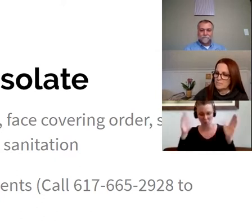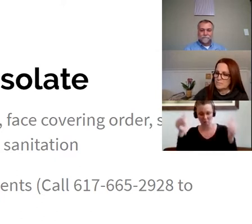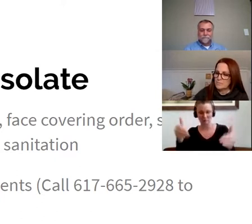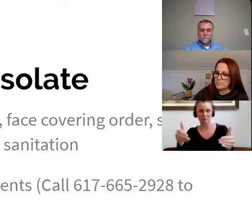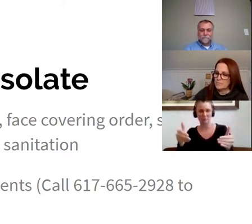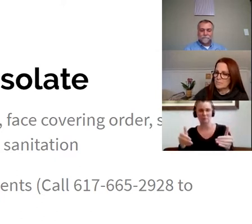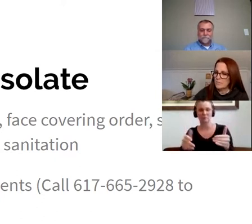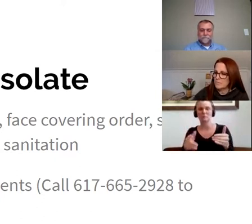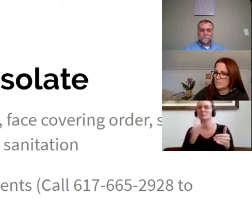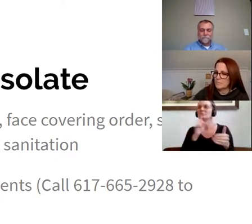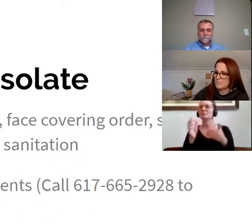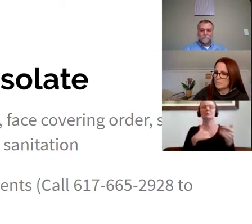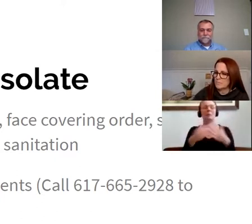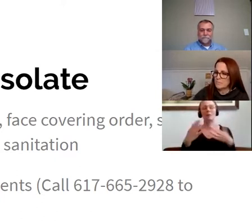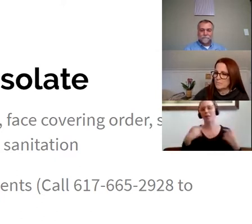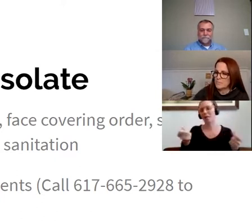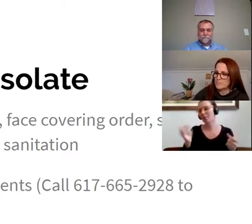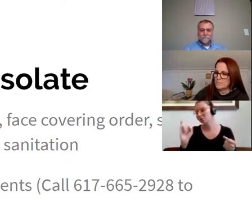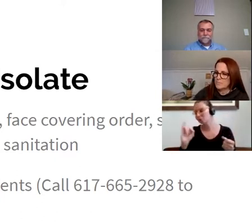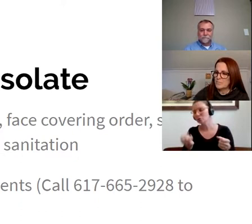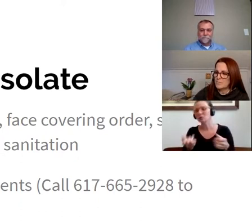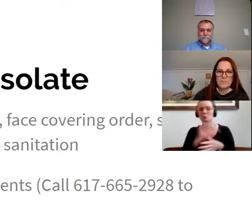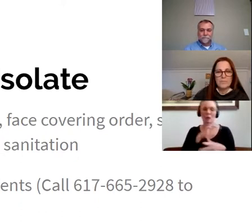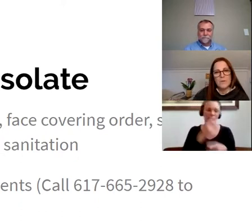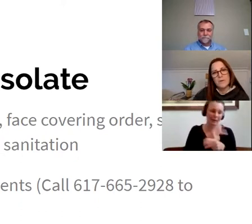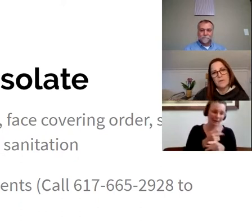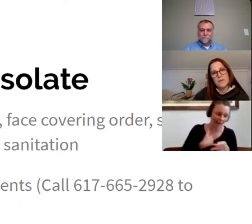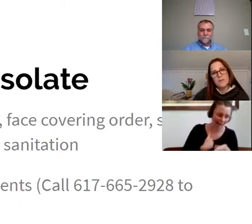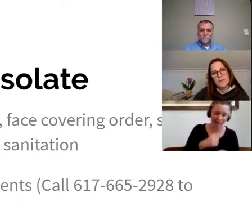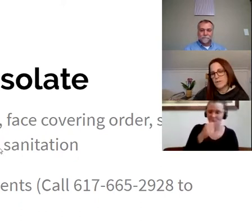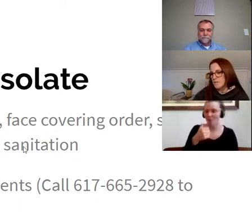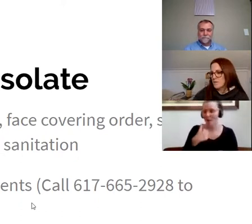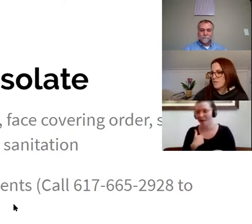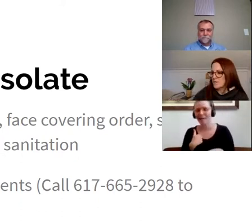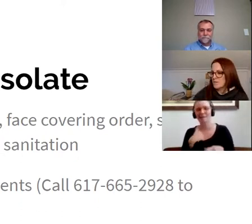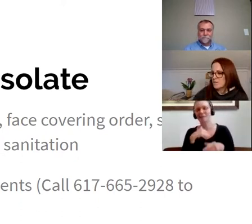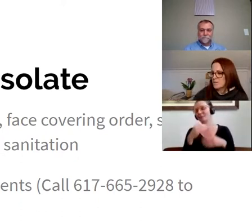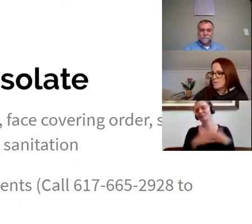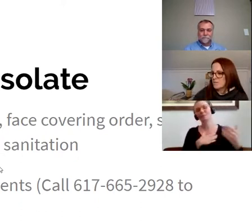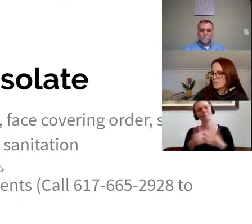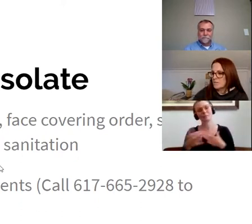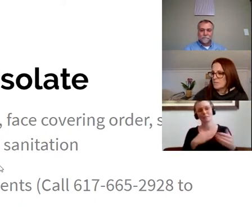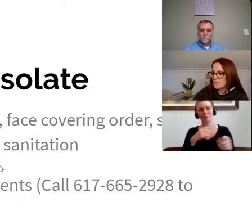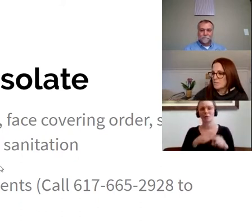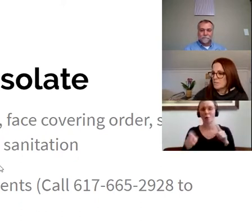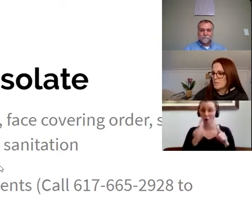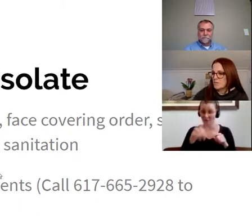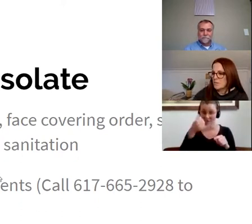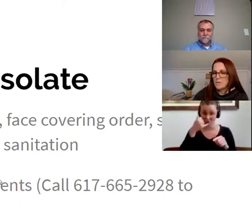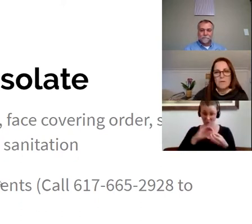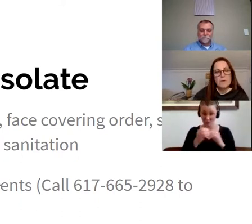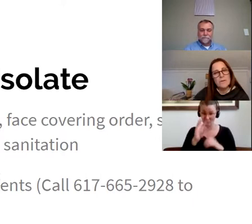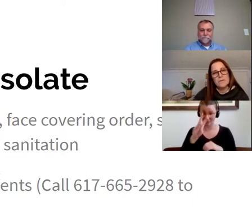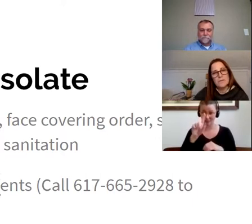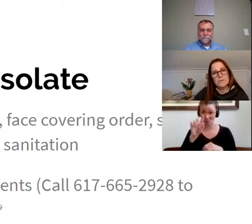care physician or health insurance or whatever your immigration status is. All you have to do is call 617-665-2928 to